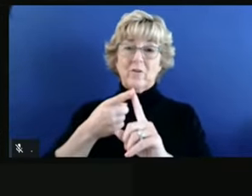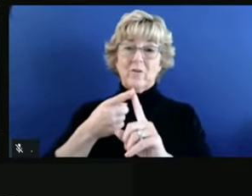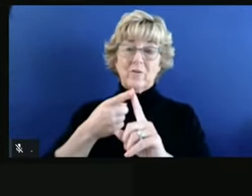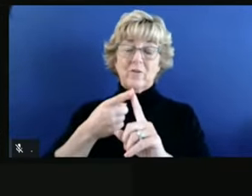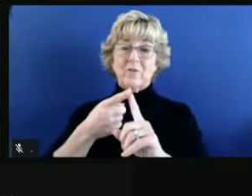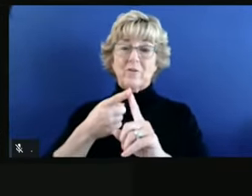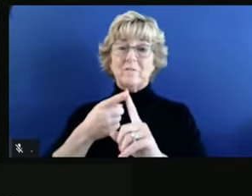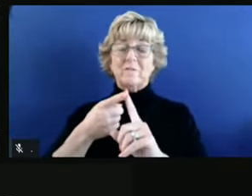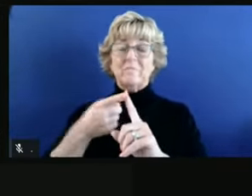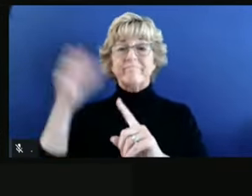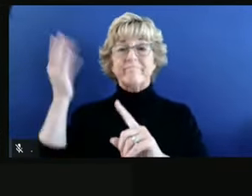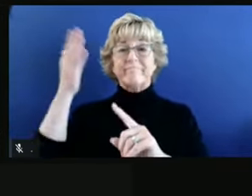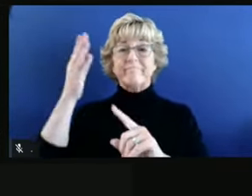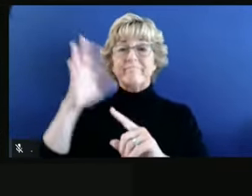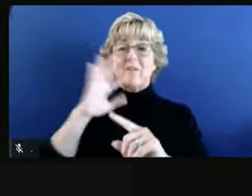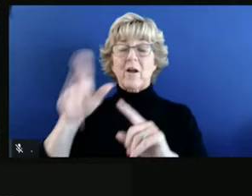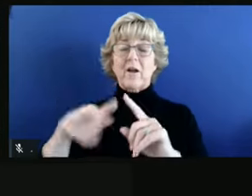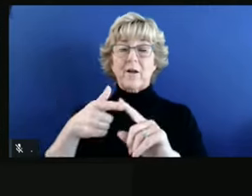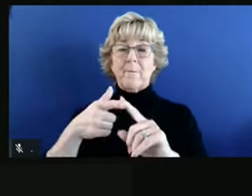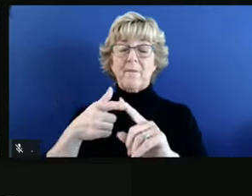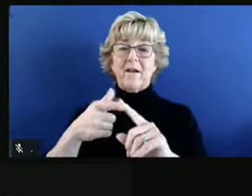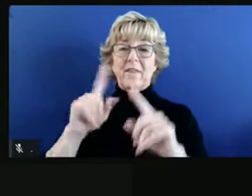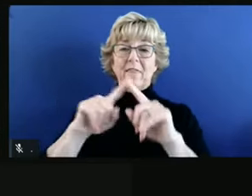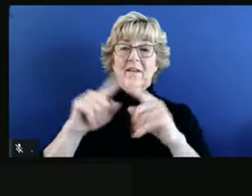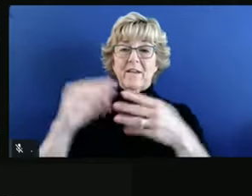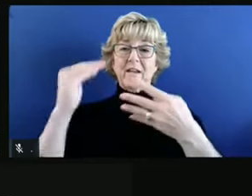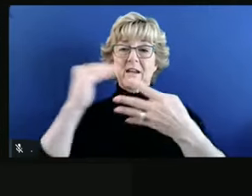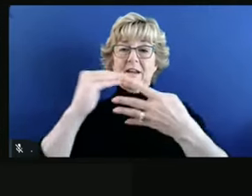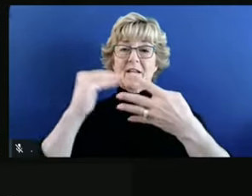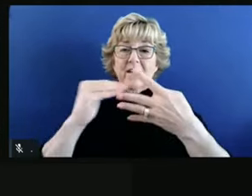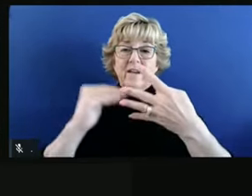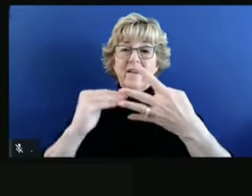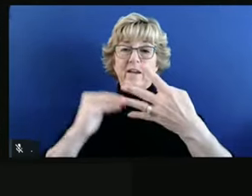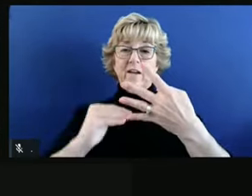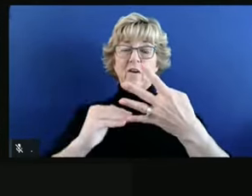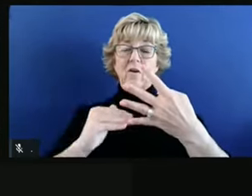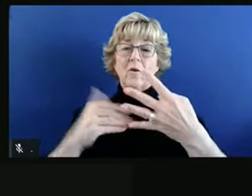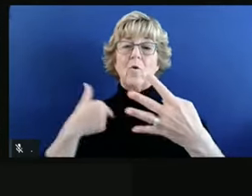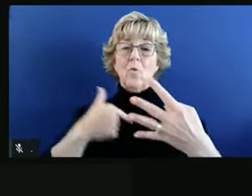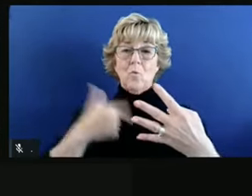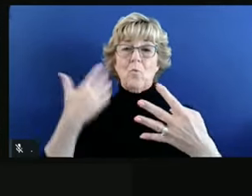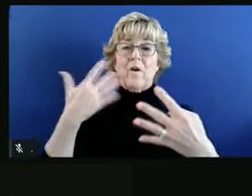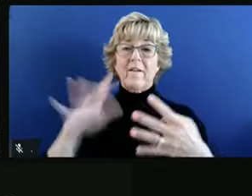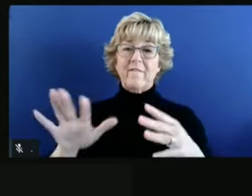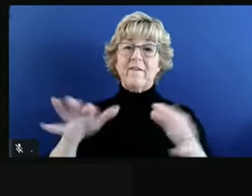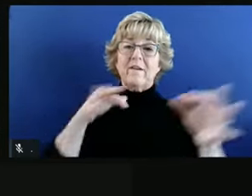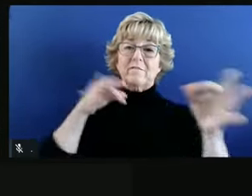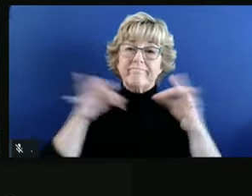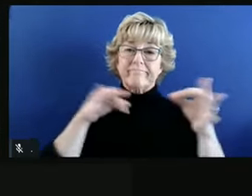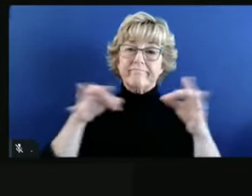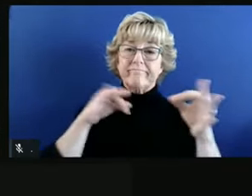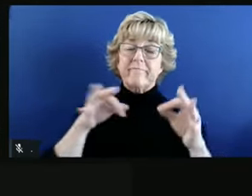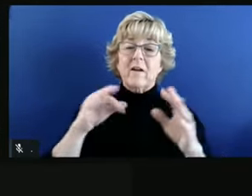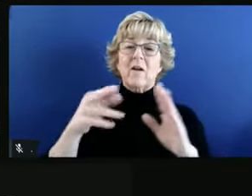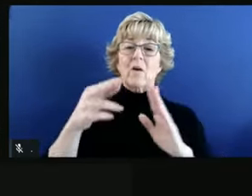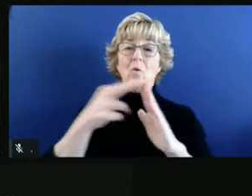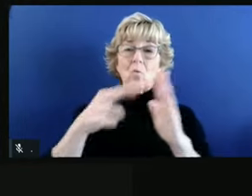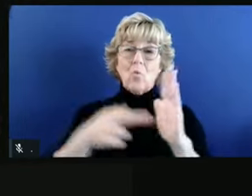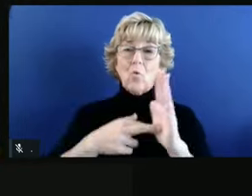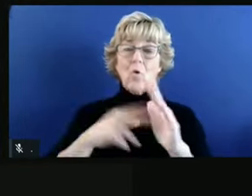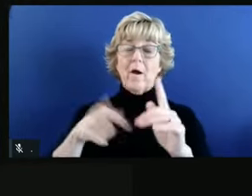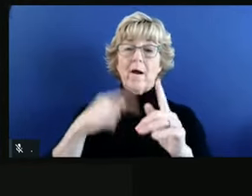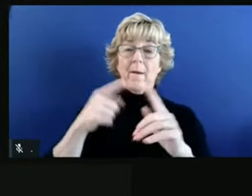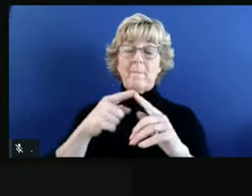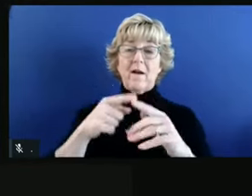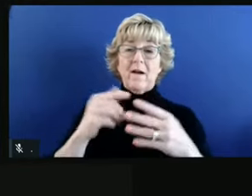system or our blueprint for a safer economy, we said clearly what the rules are for moving a county forward, what